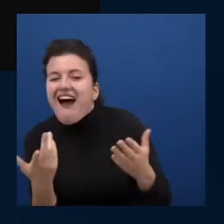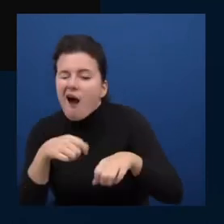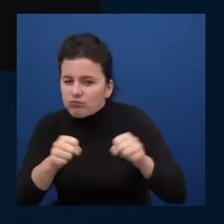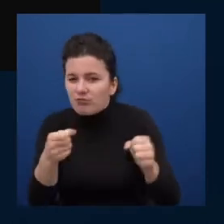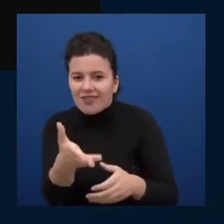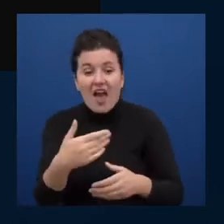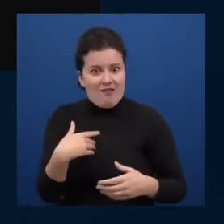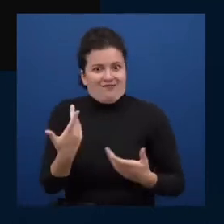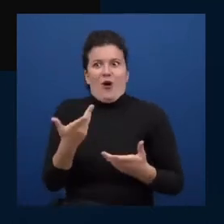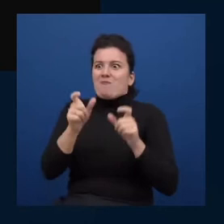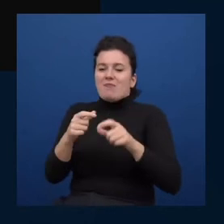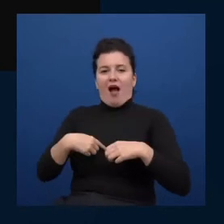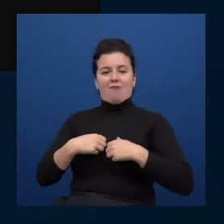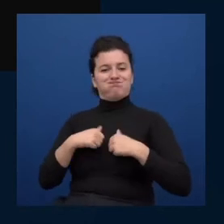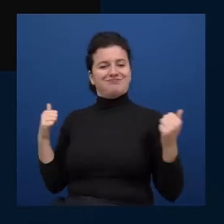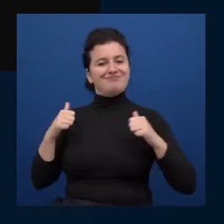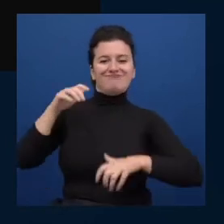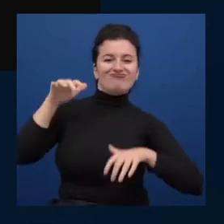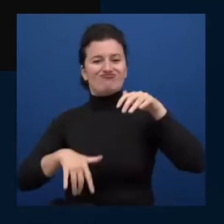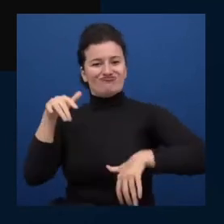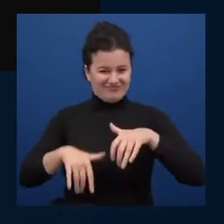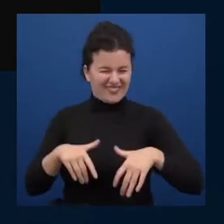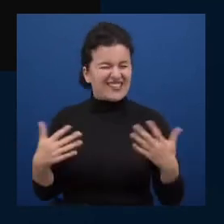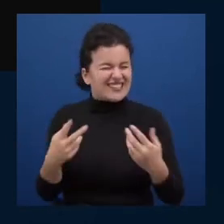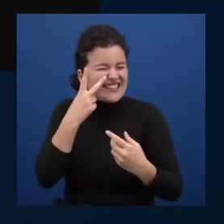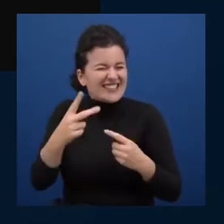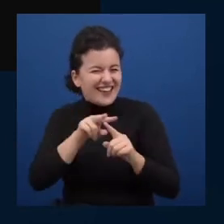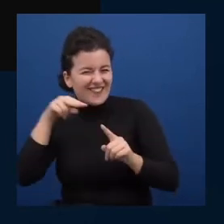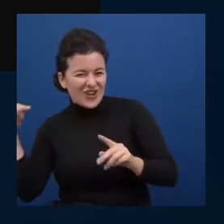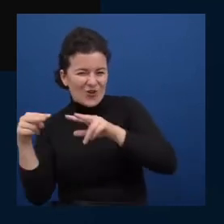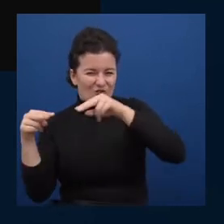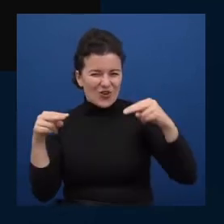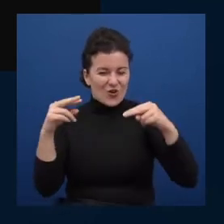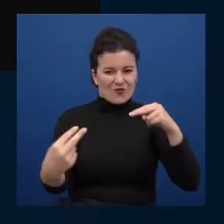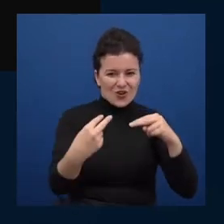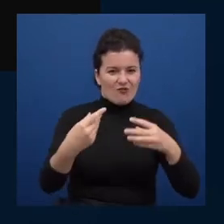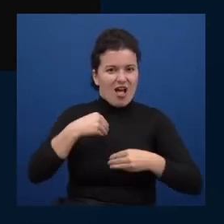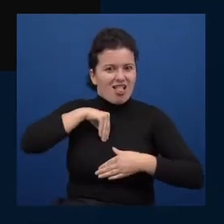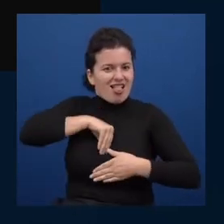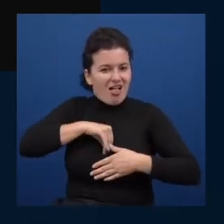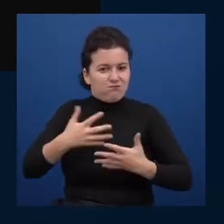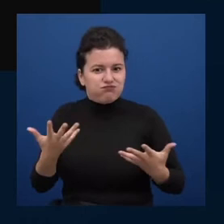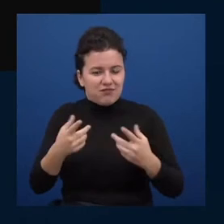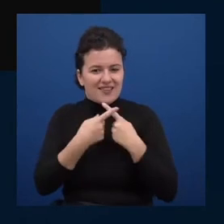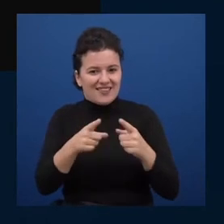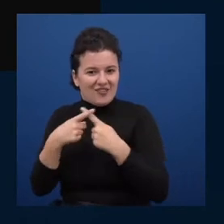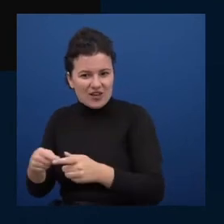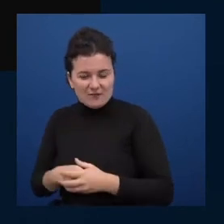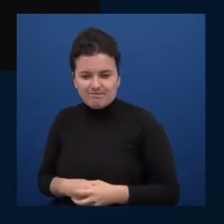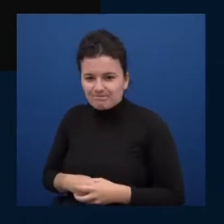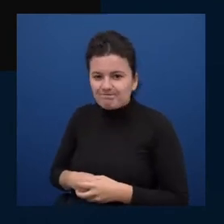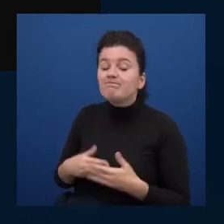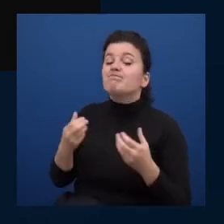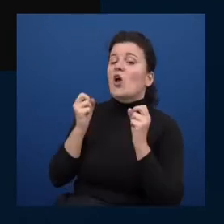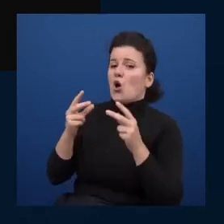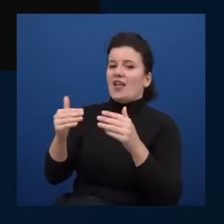yeah so early on we google a lot we google with bing and then uh later on we are